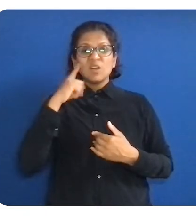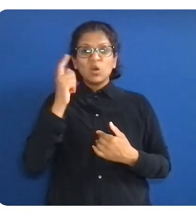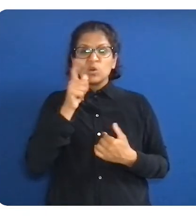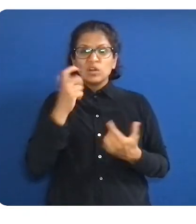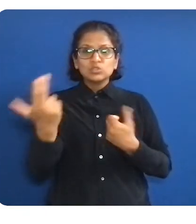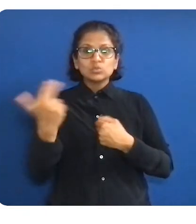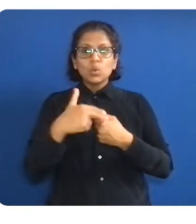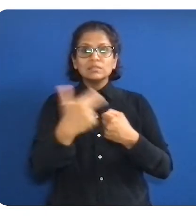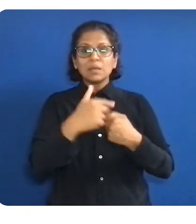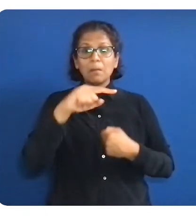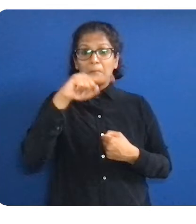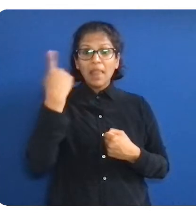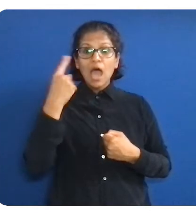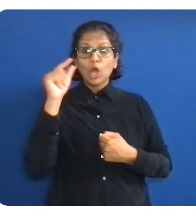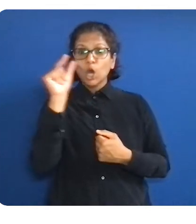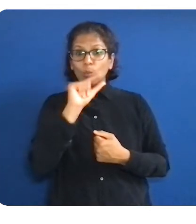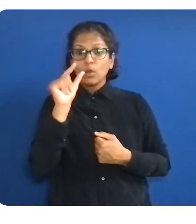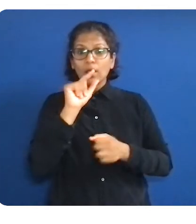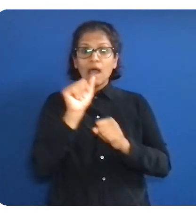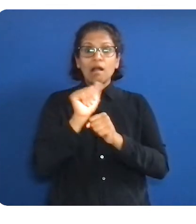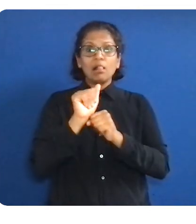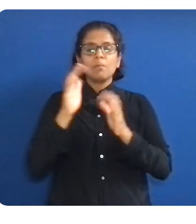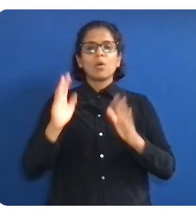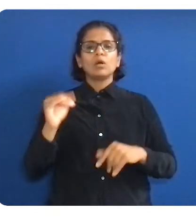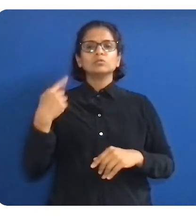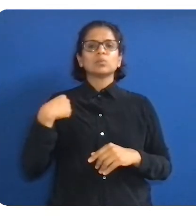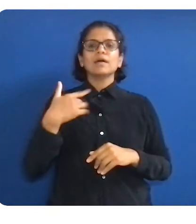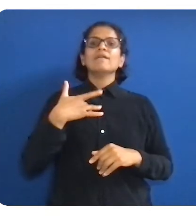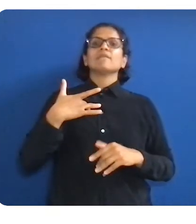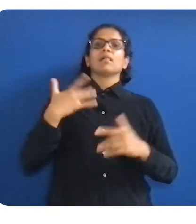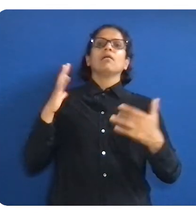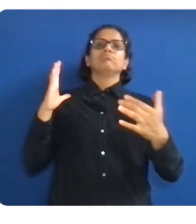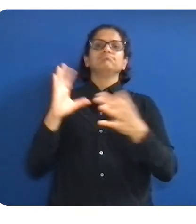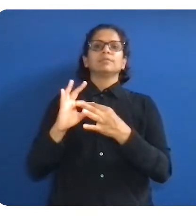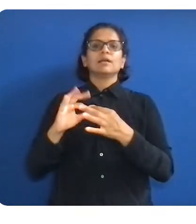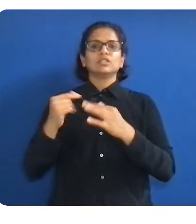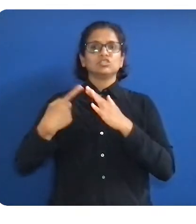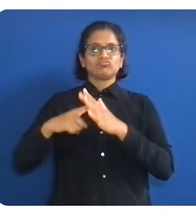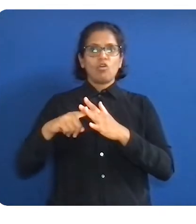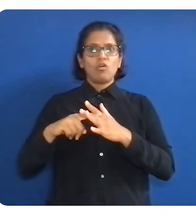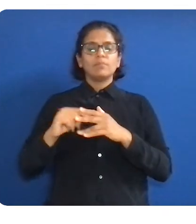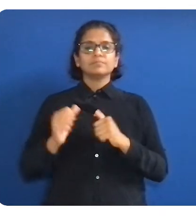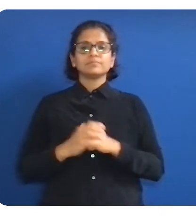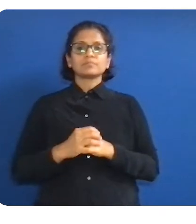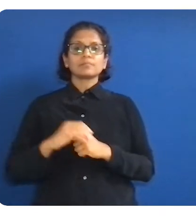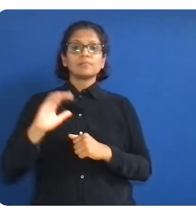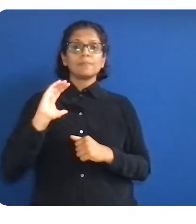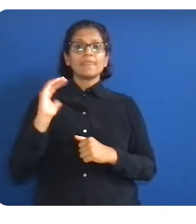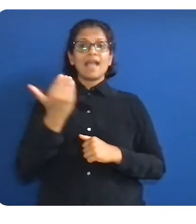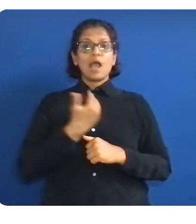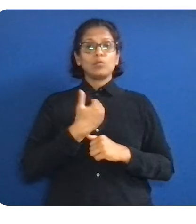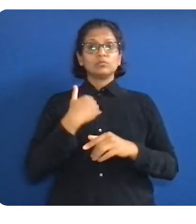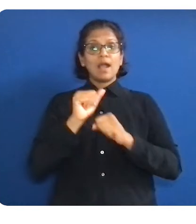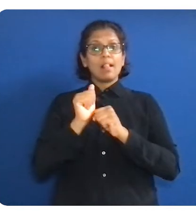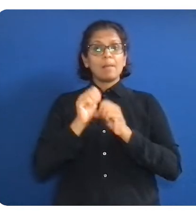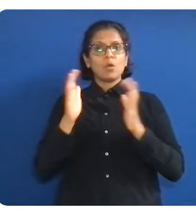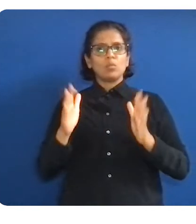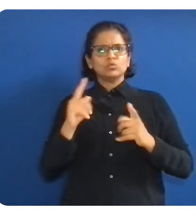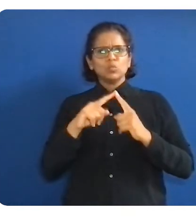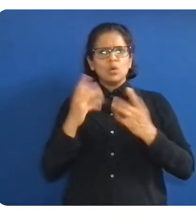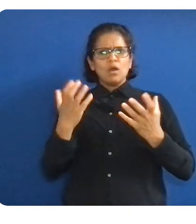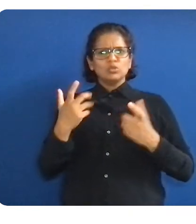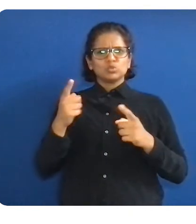We've introduced Pathways to Sponsorship for Women in Technical Leadership Roles. It's designed to accelerate their careers.